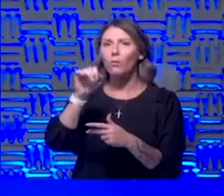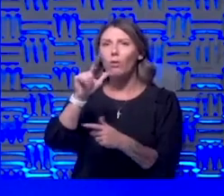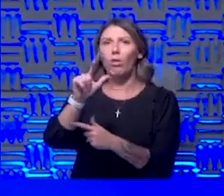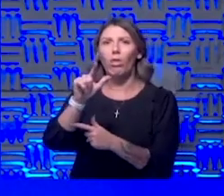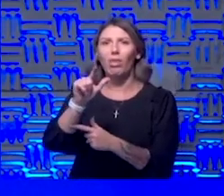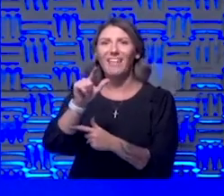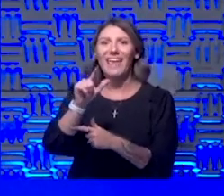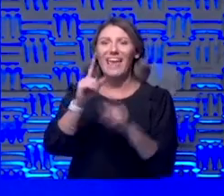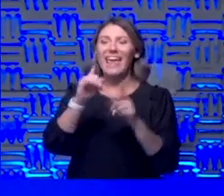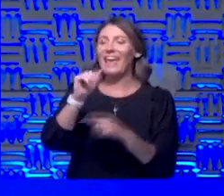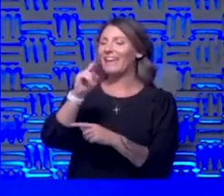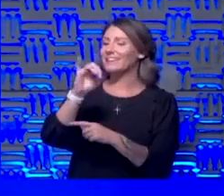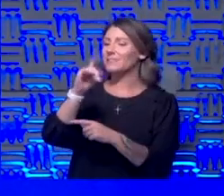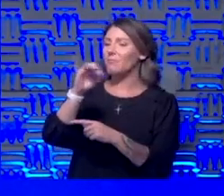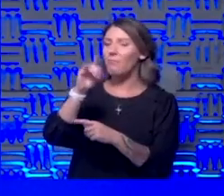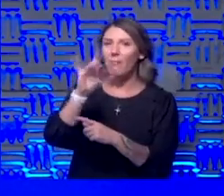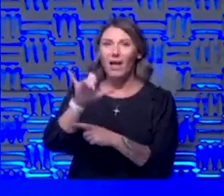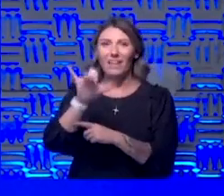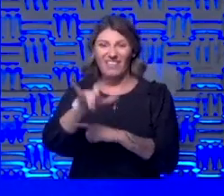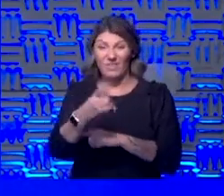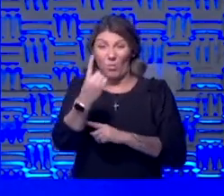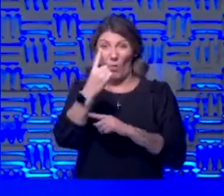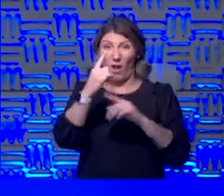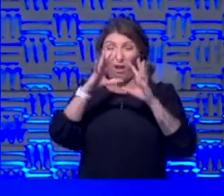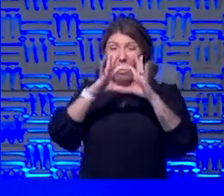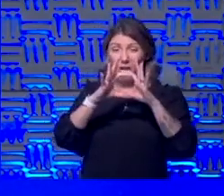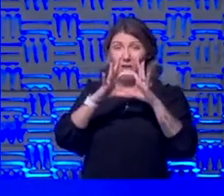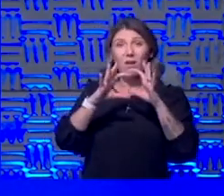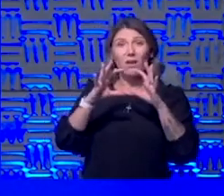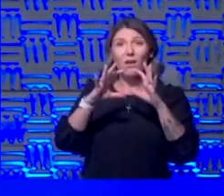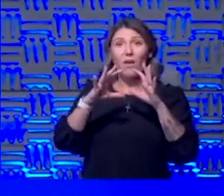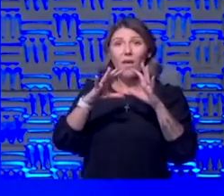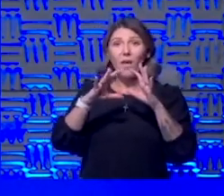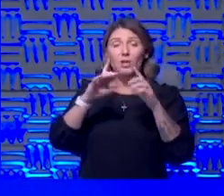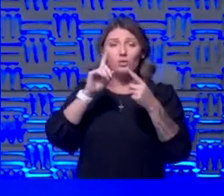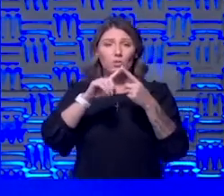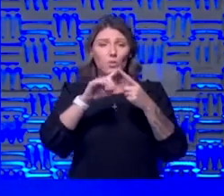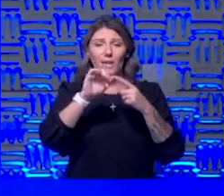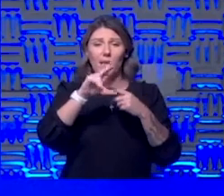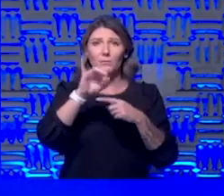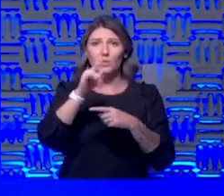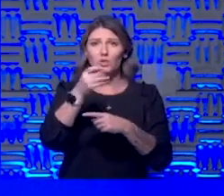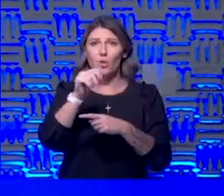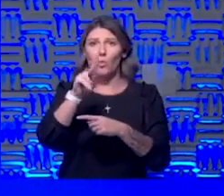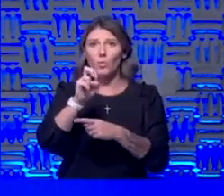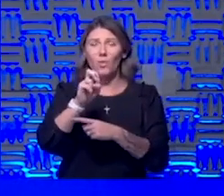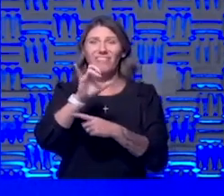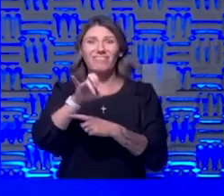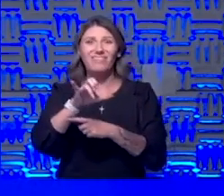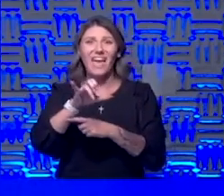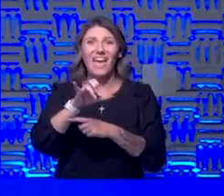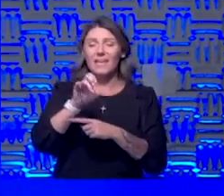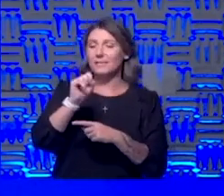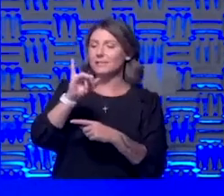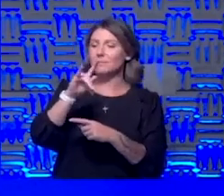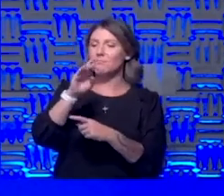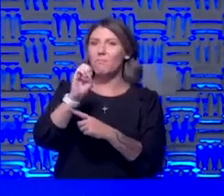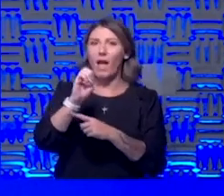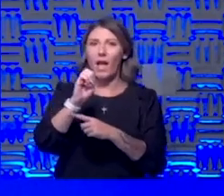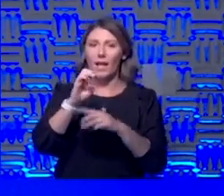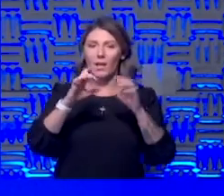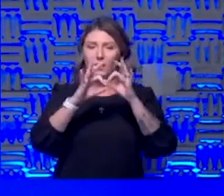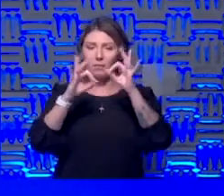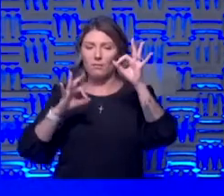single antibody to an epitope probably the spike protein it's to the spike protein of